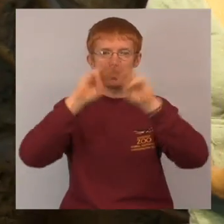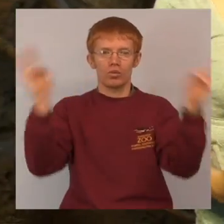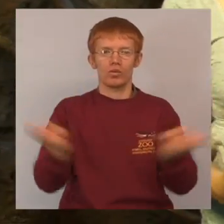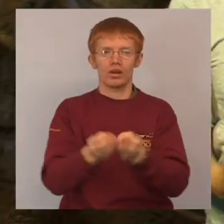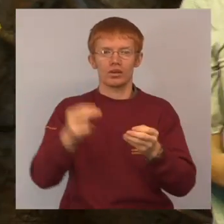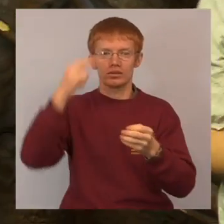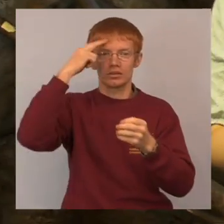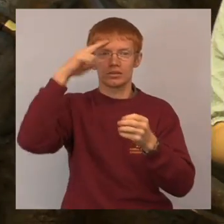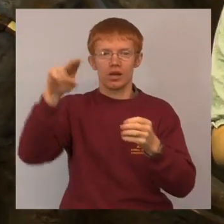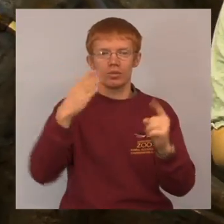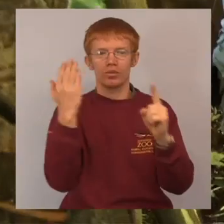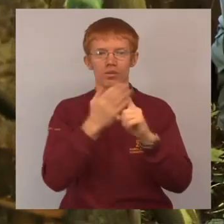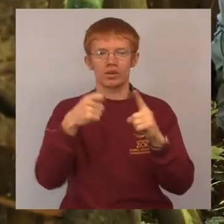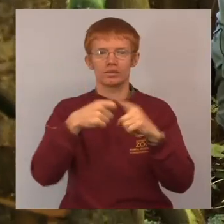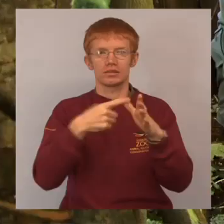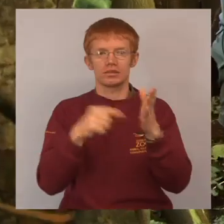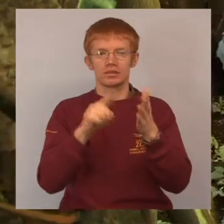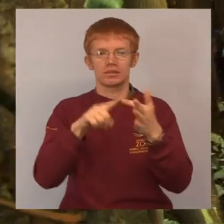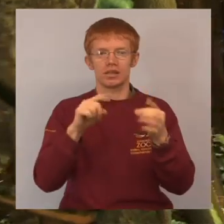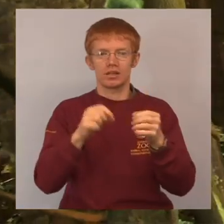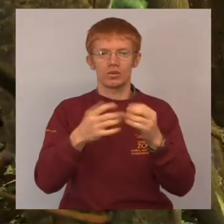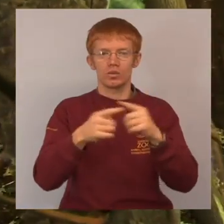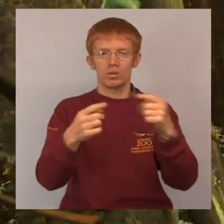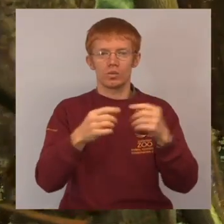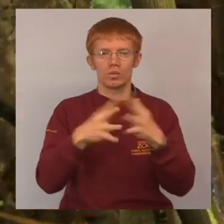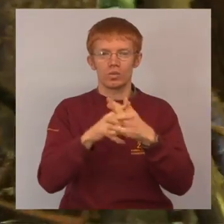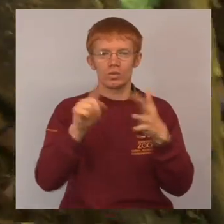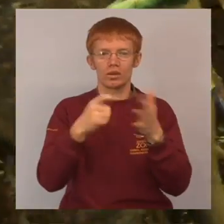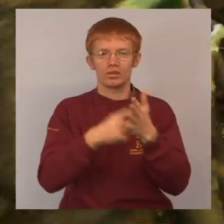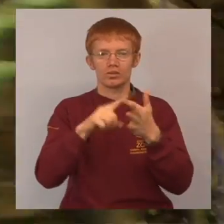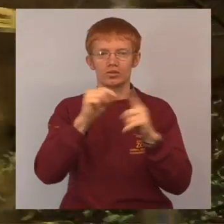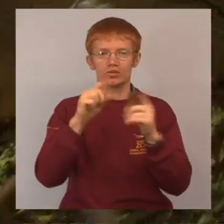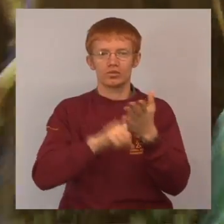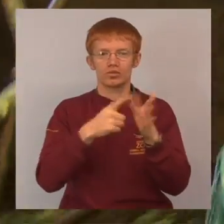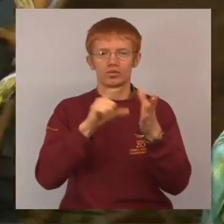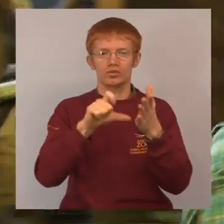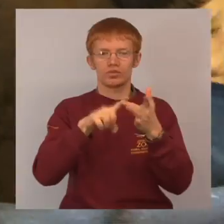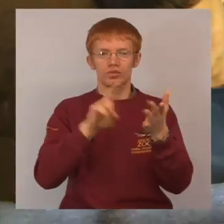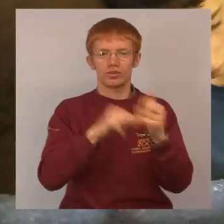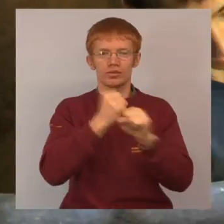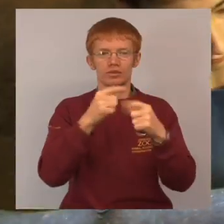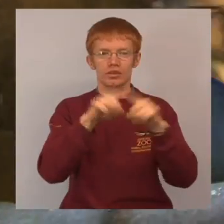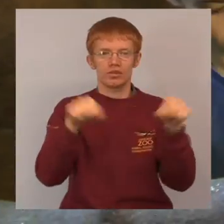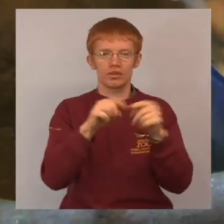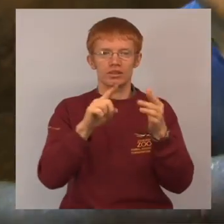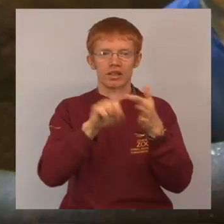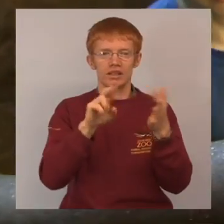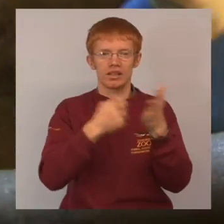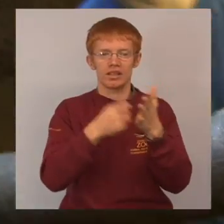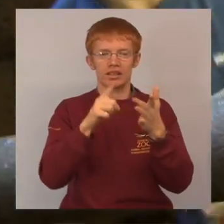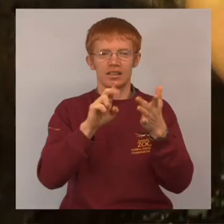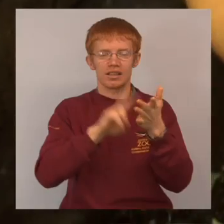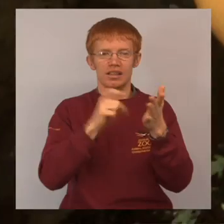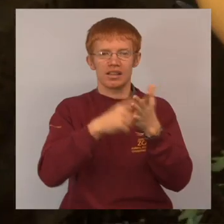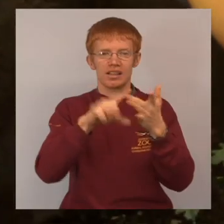replacing our enrichment that we've just made in the monkey enclosure. An enrichment is basically something to stimulate the monkeys such as these papier